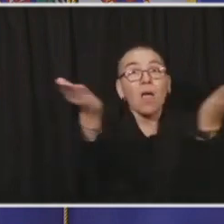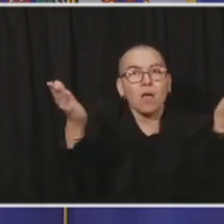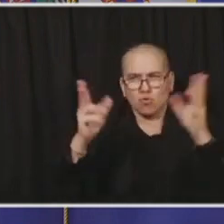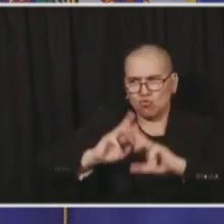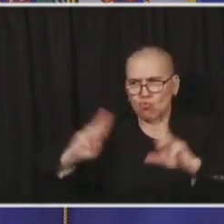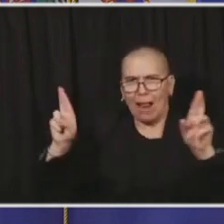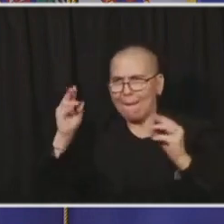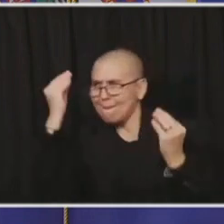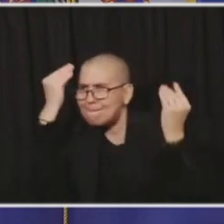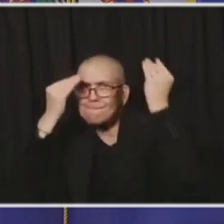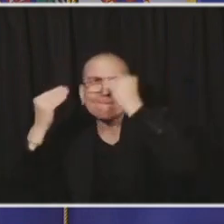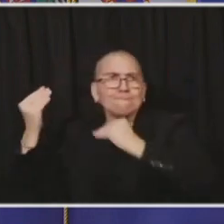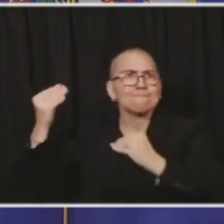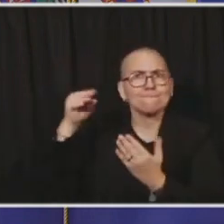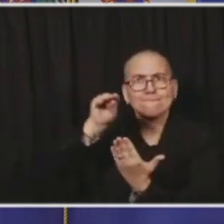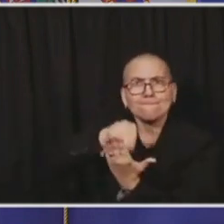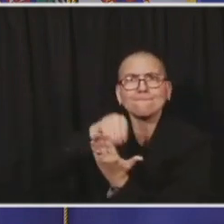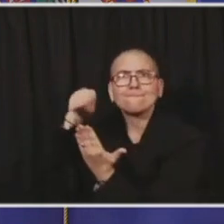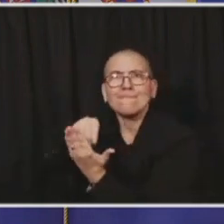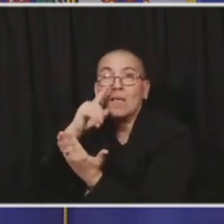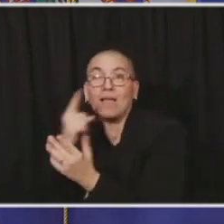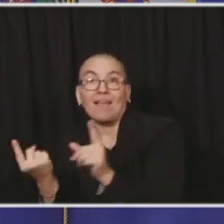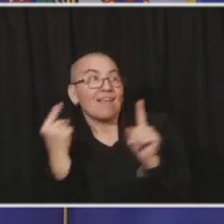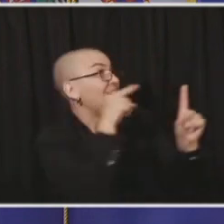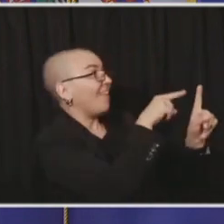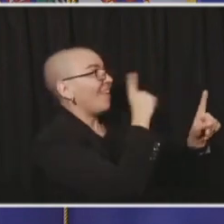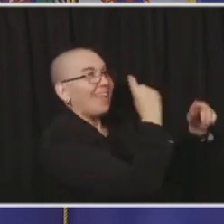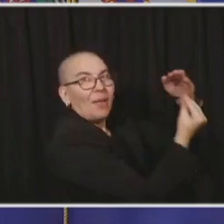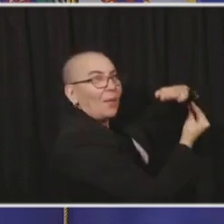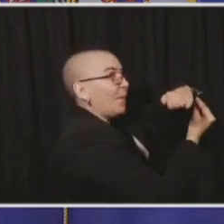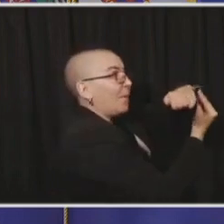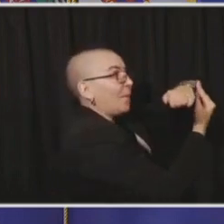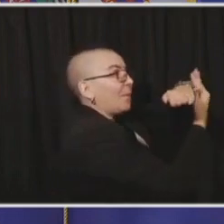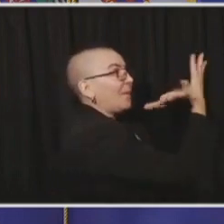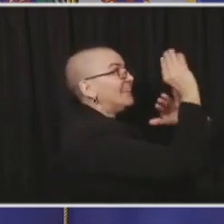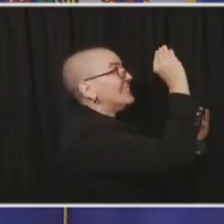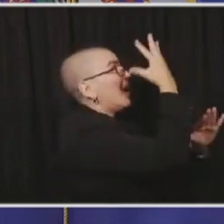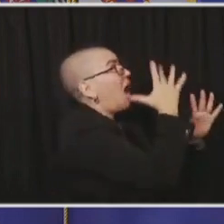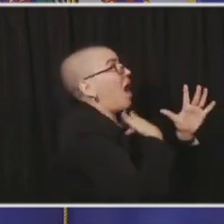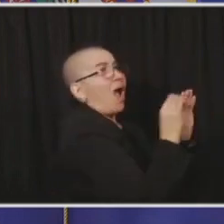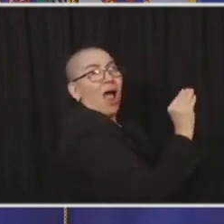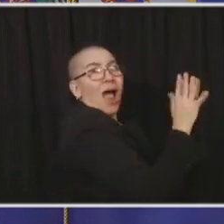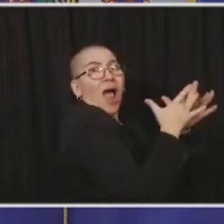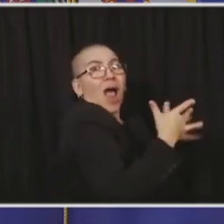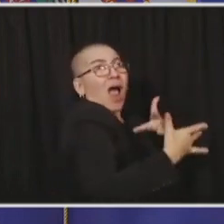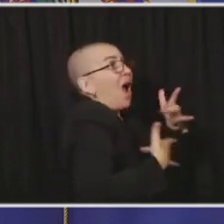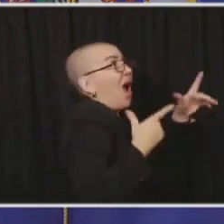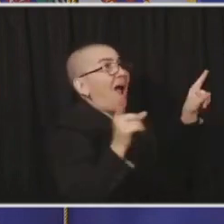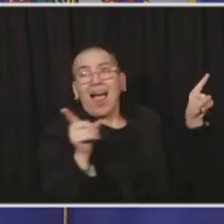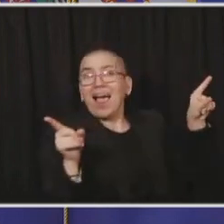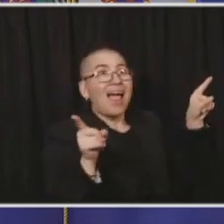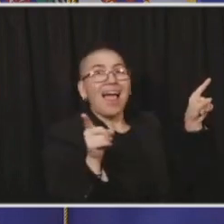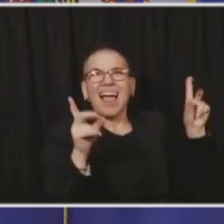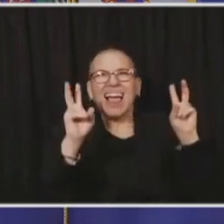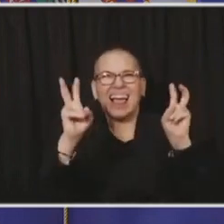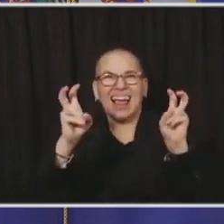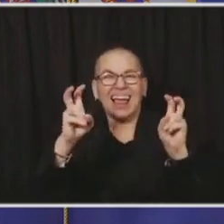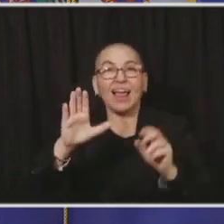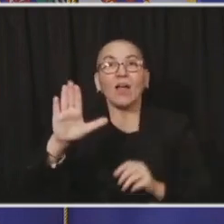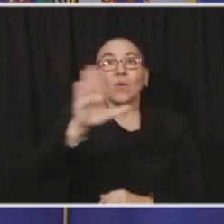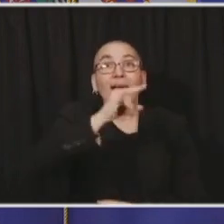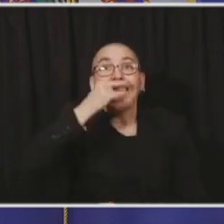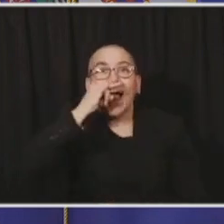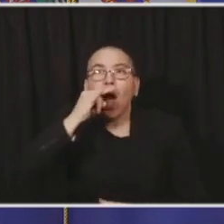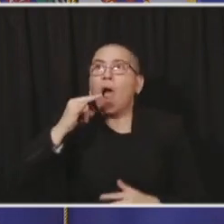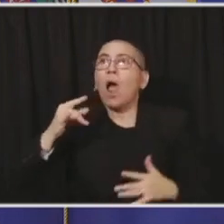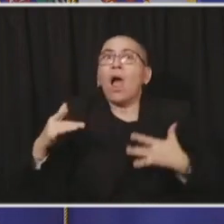we're not too far away from that kindergarten or getting that experience that I had with Ms. O'Keefe and each of you had with your teachers getting back